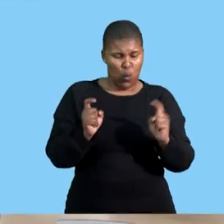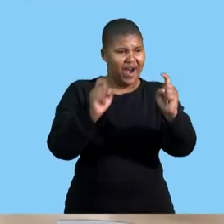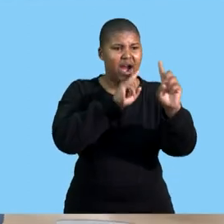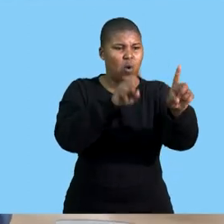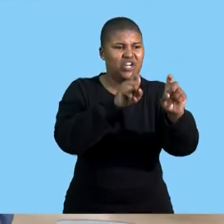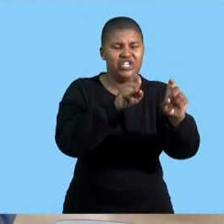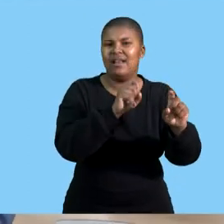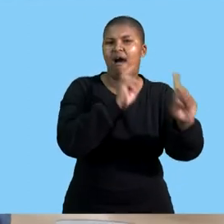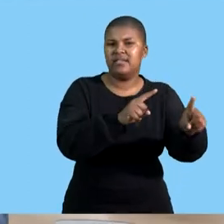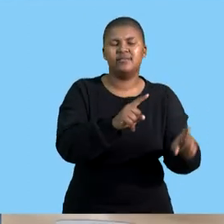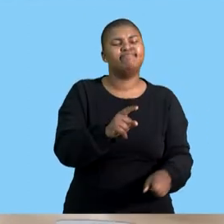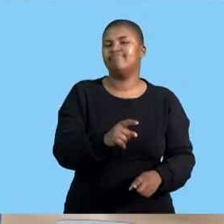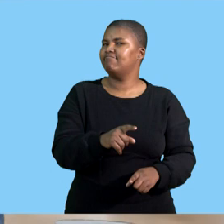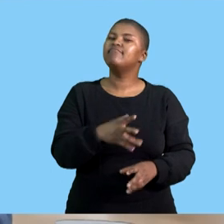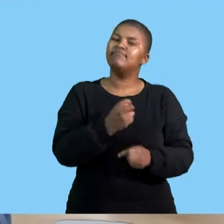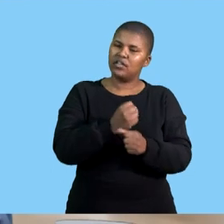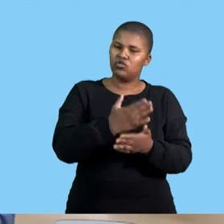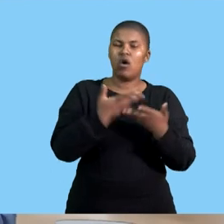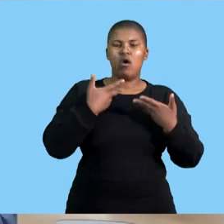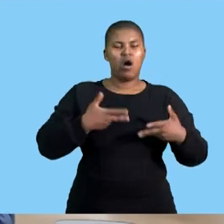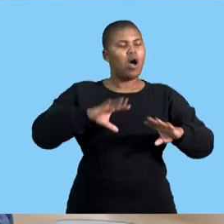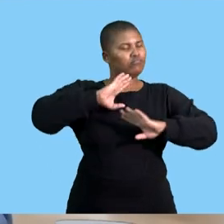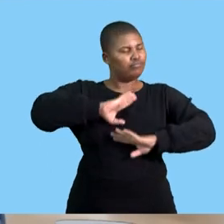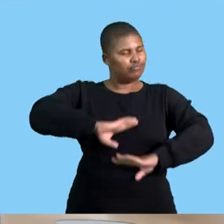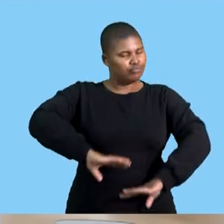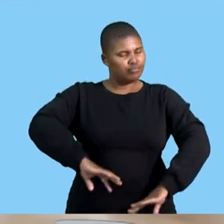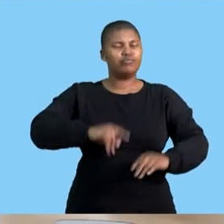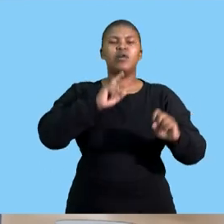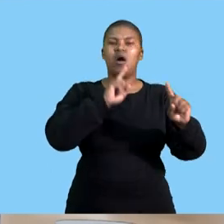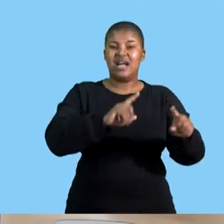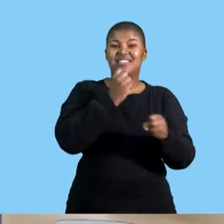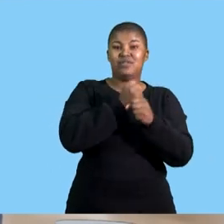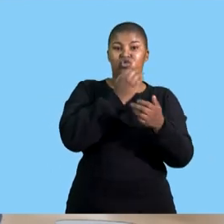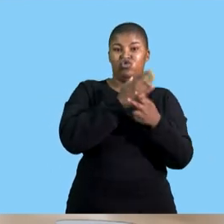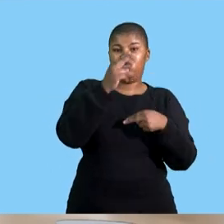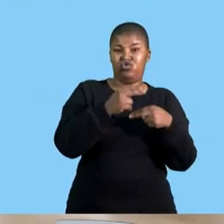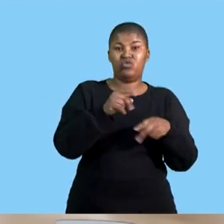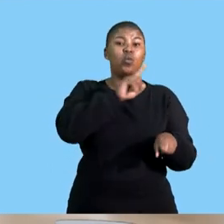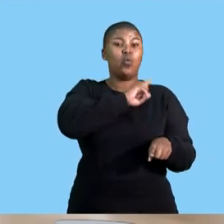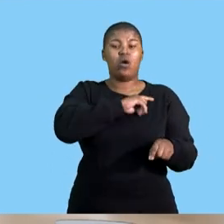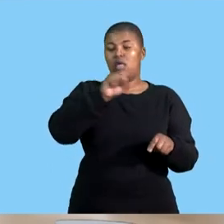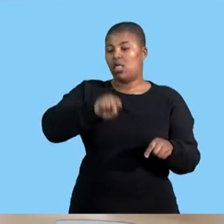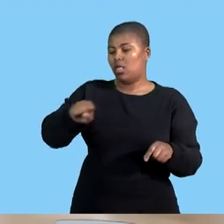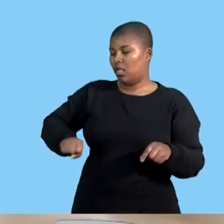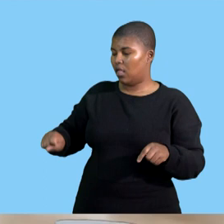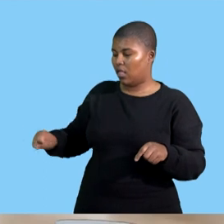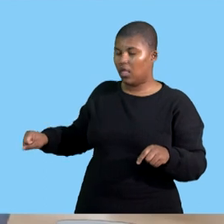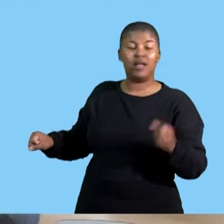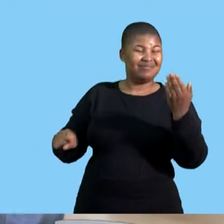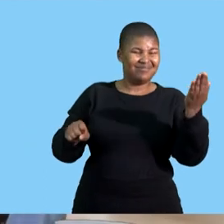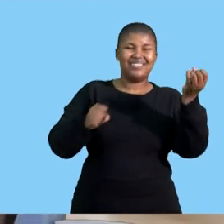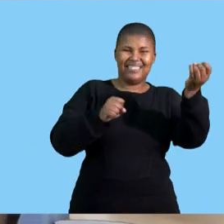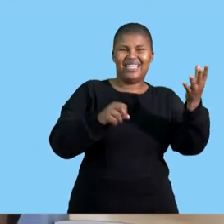that the response is brief because when you start explaining a lot that when that that's when the confusion starts